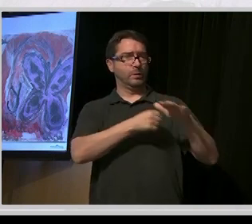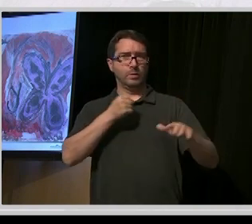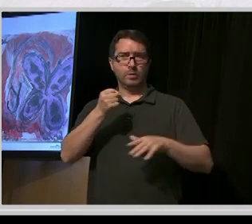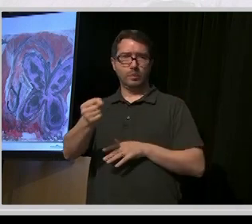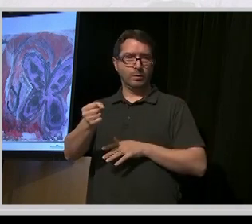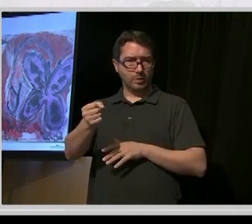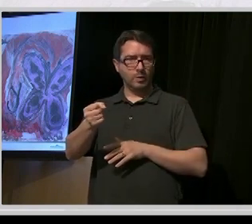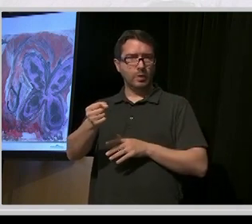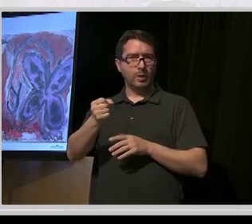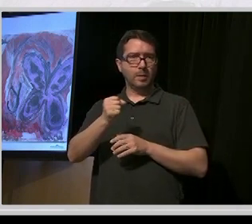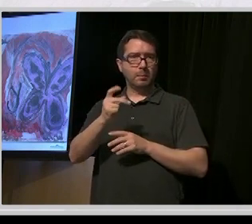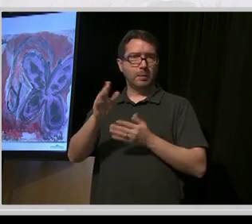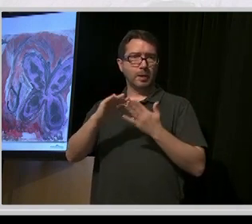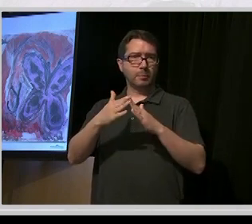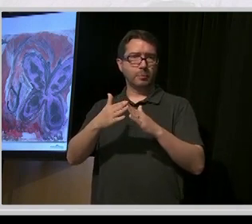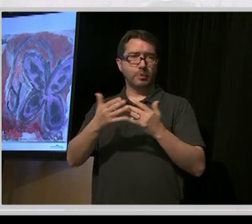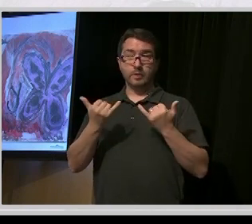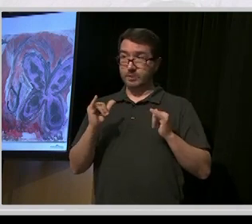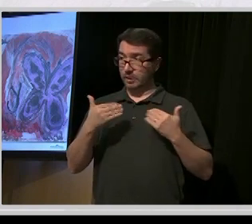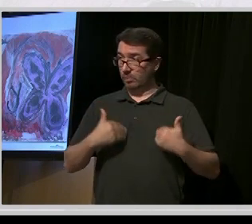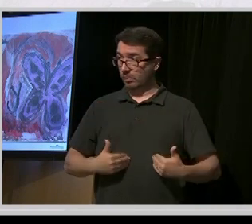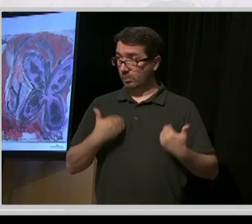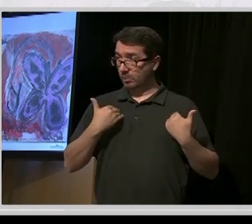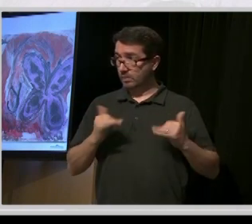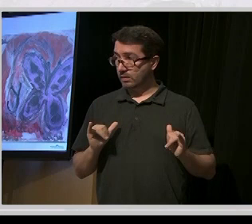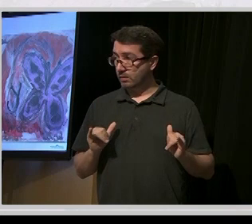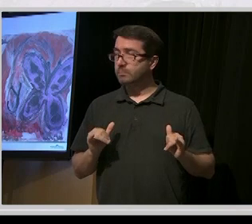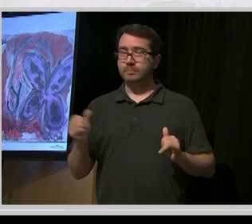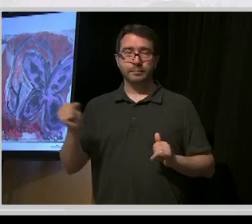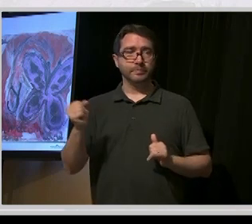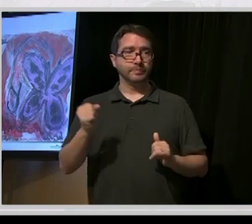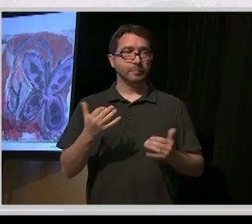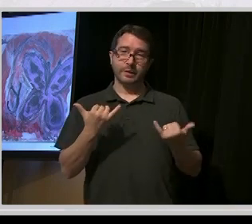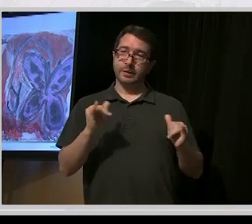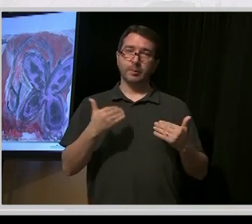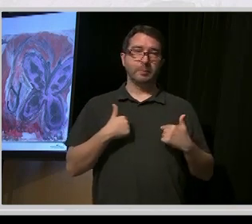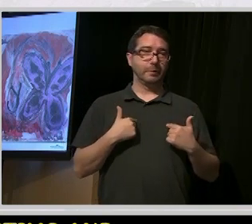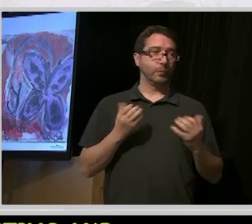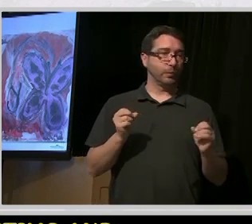Eddie. Oh, no. I'm next as well. You're next. Still me.